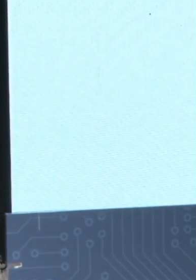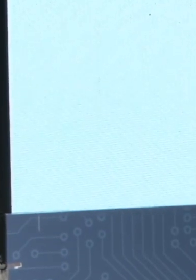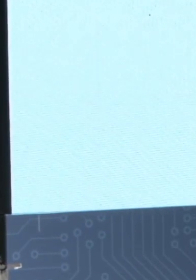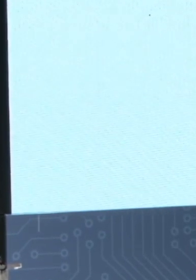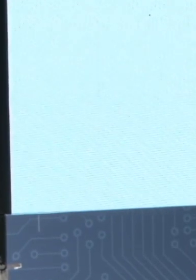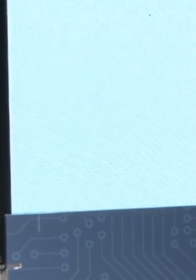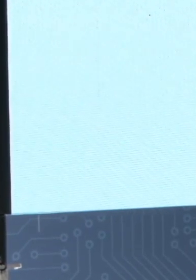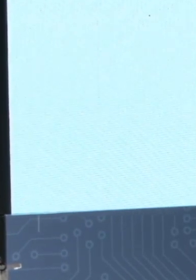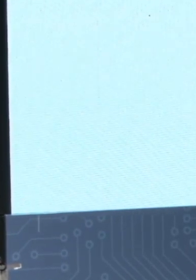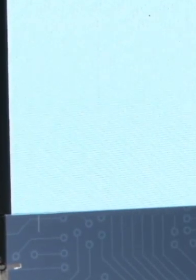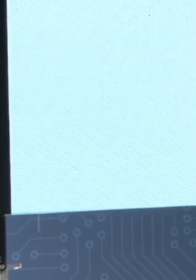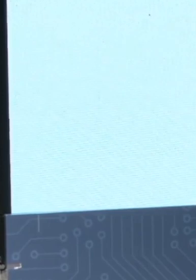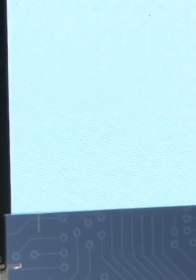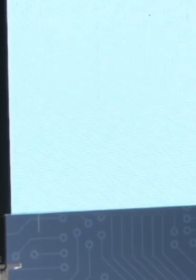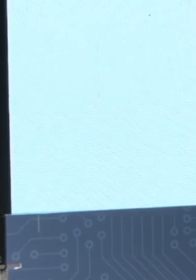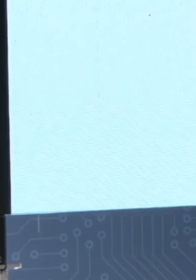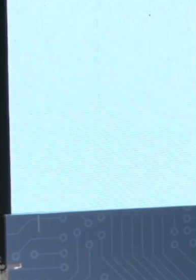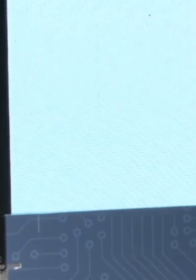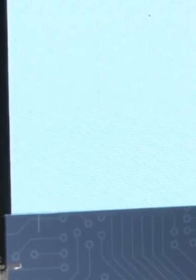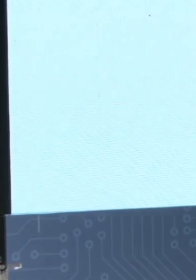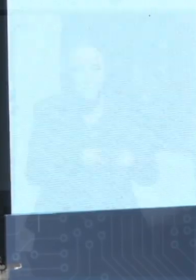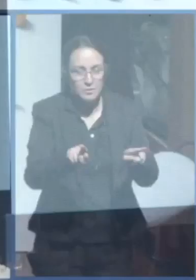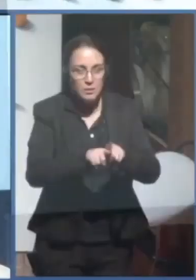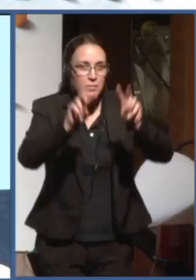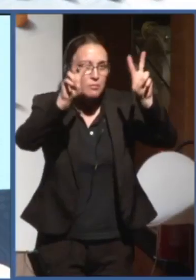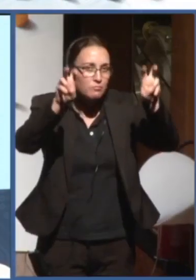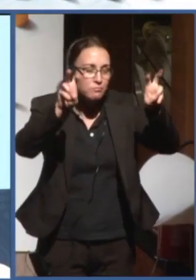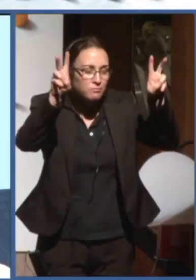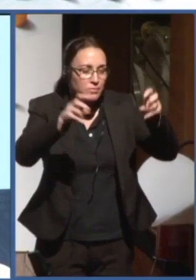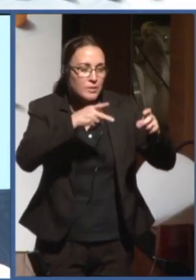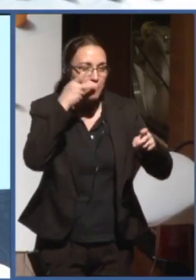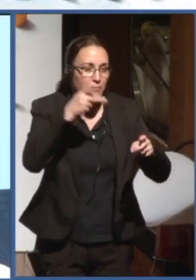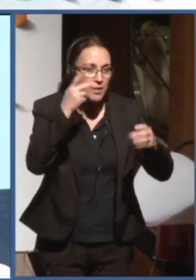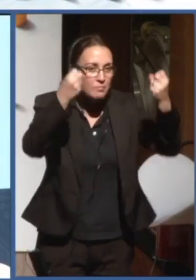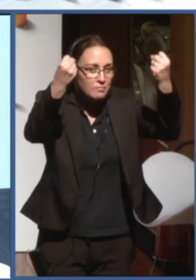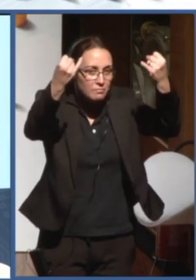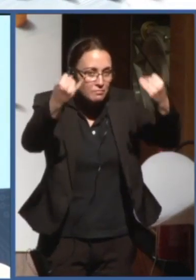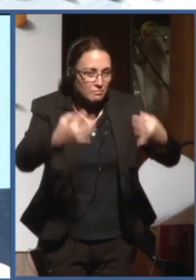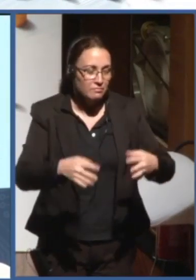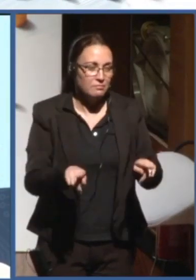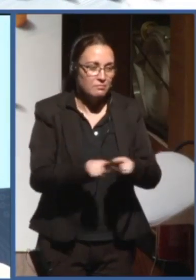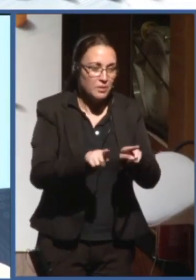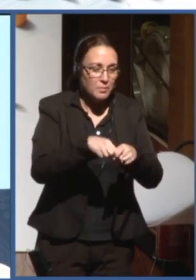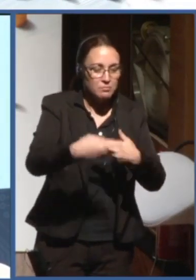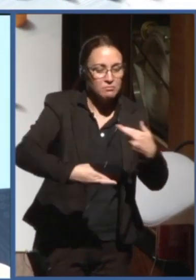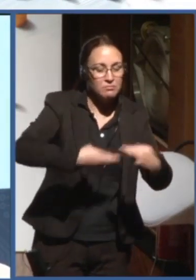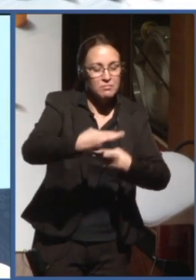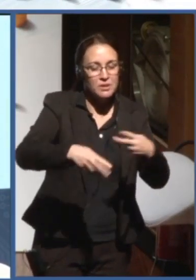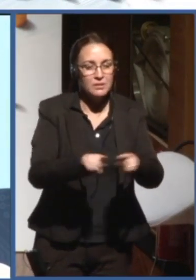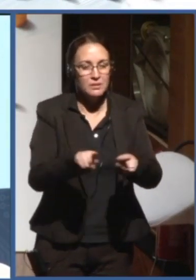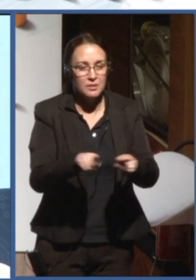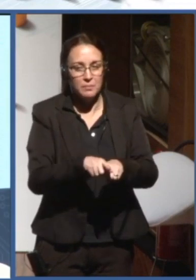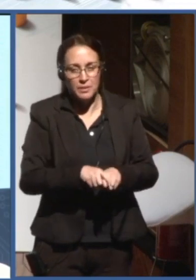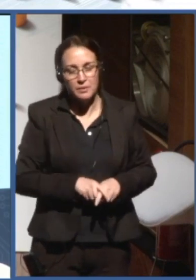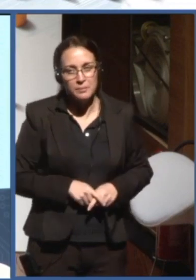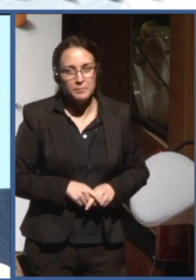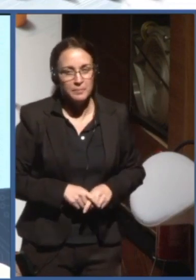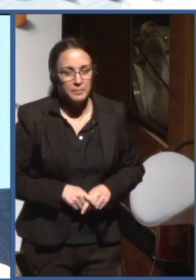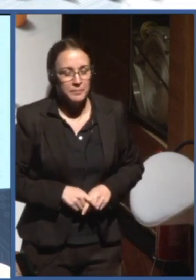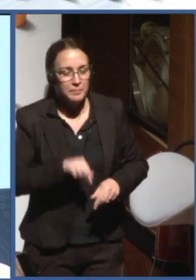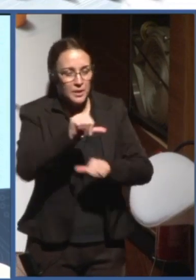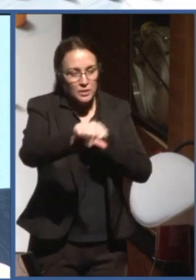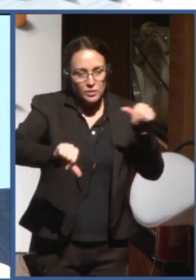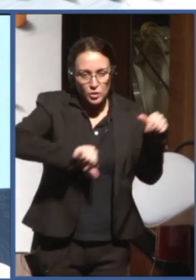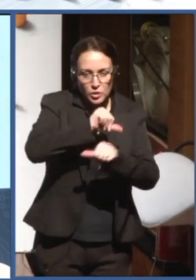international cooperation were directly related to questions of digital transformation and the future of work and the economy before